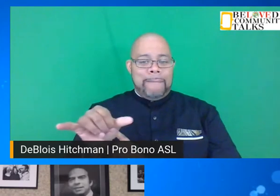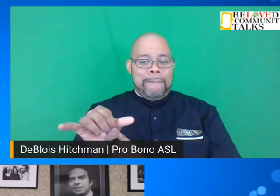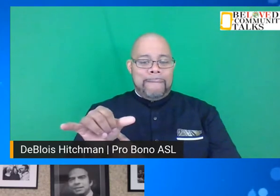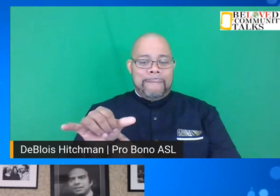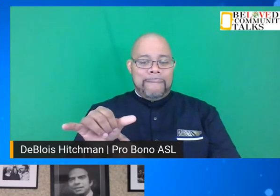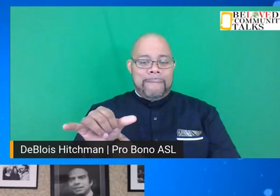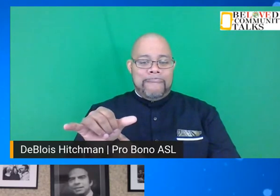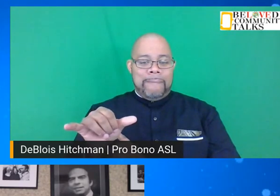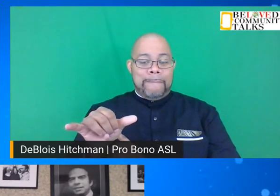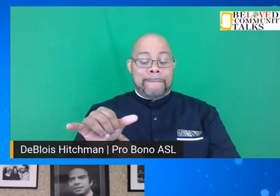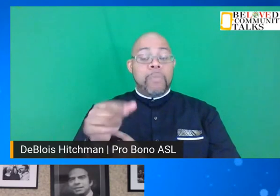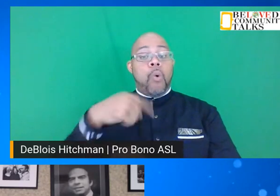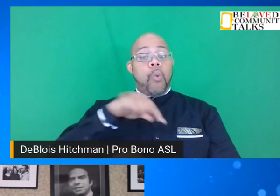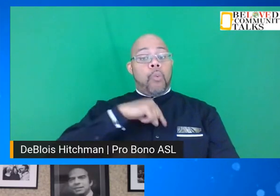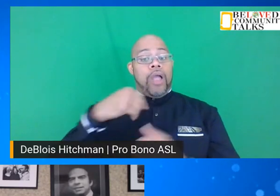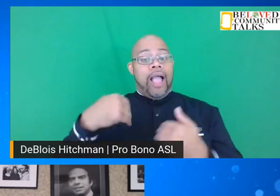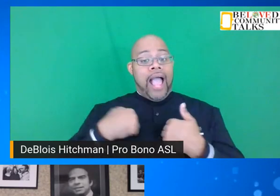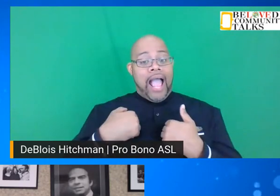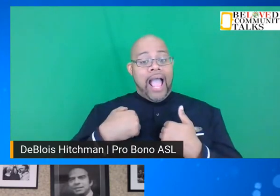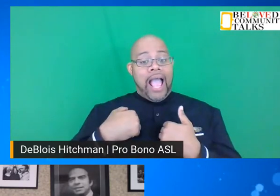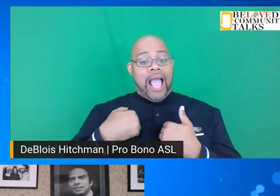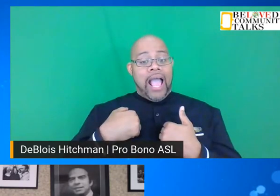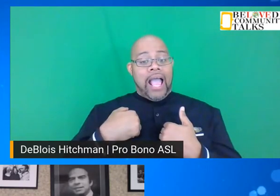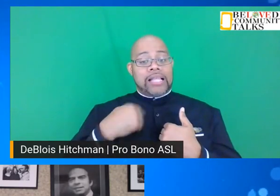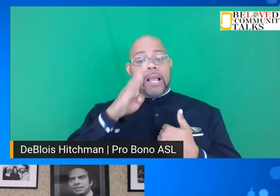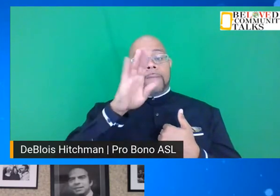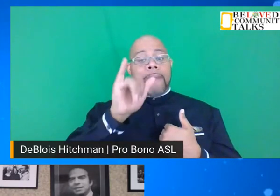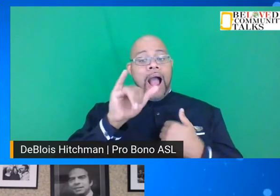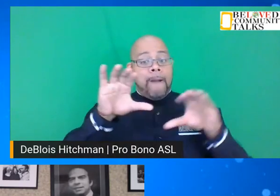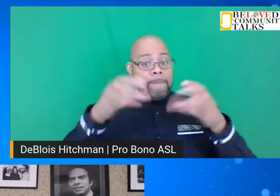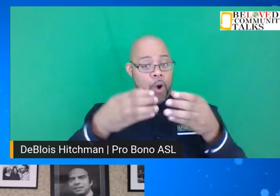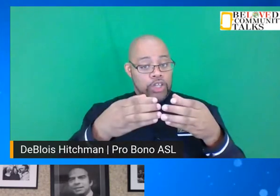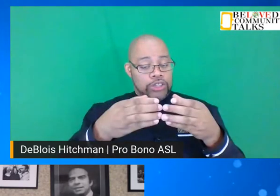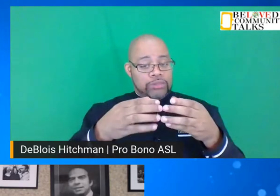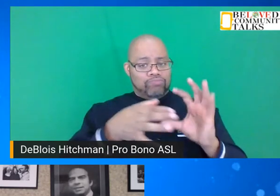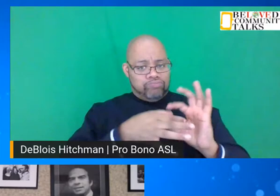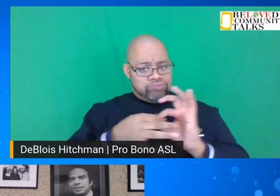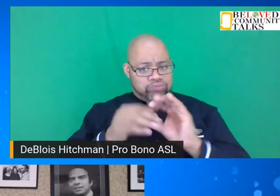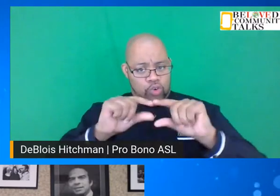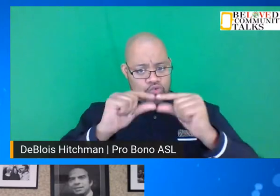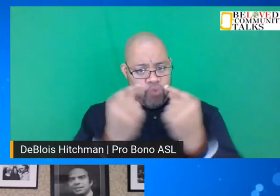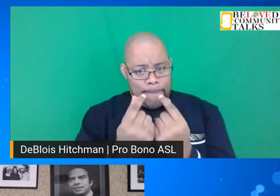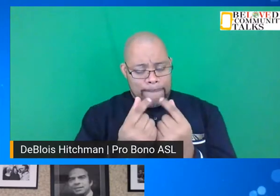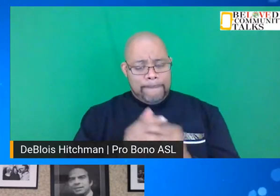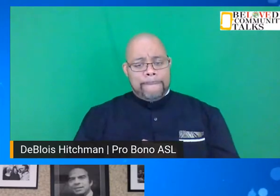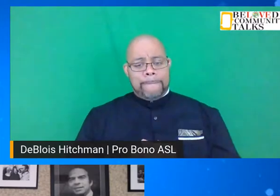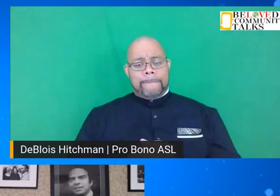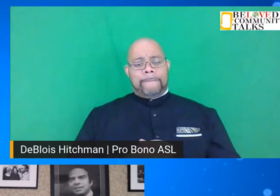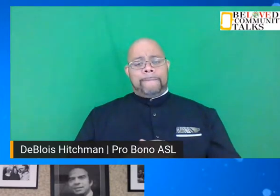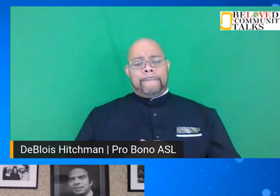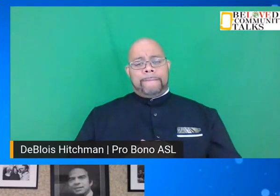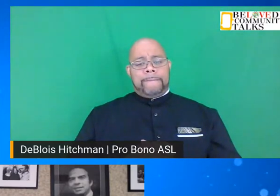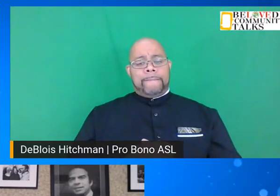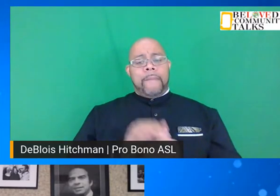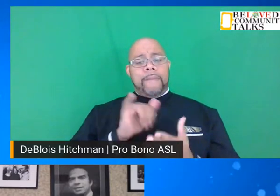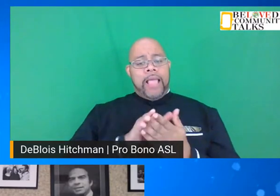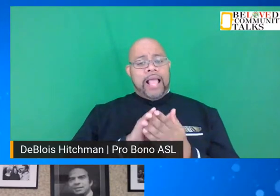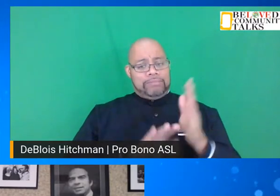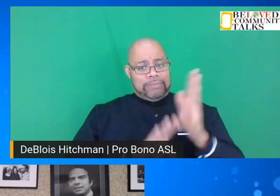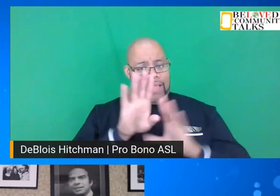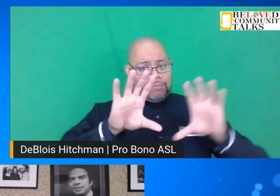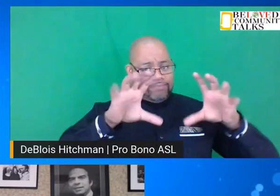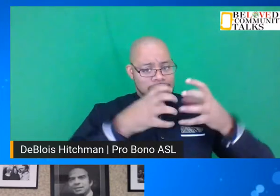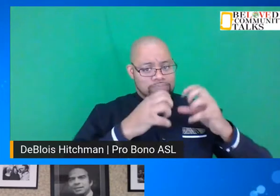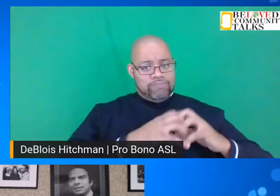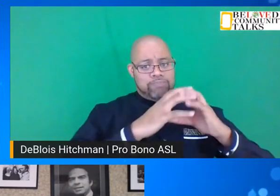In fact, we had a bipartisan coalition that was put together